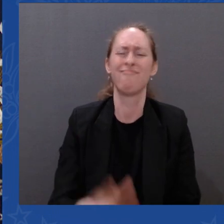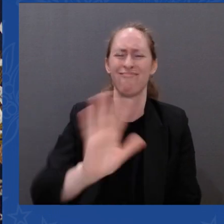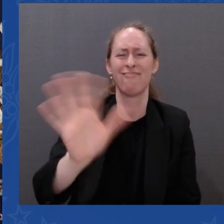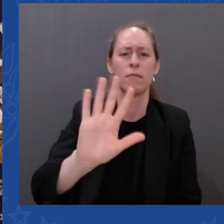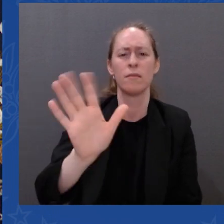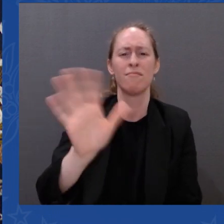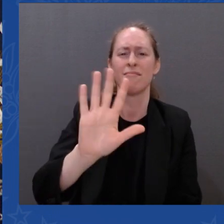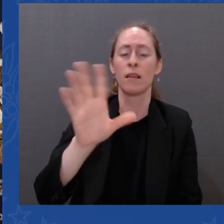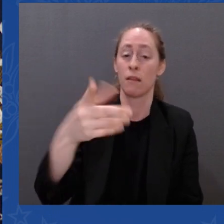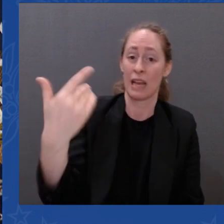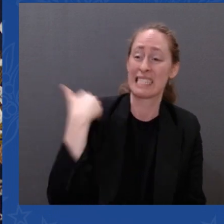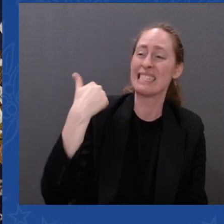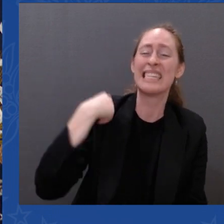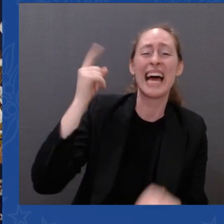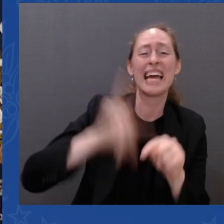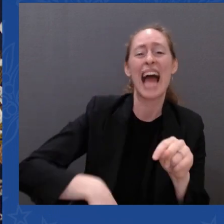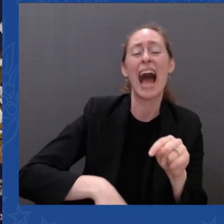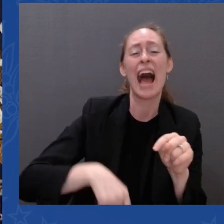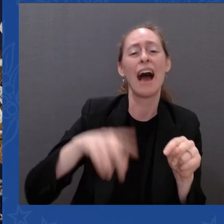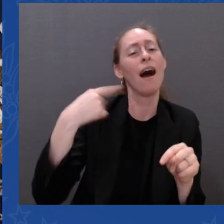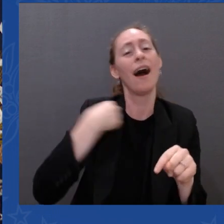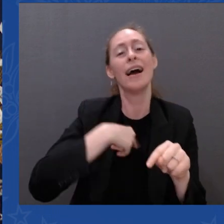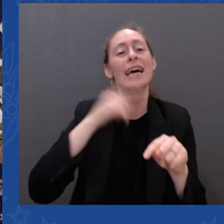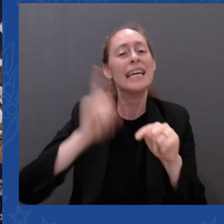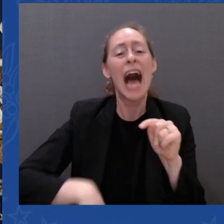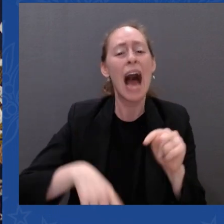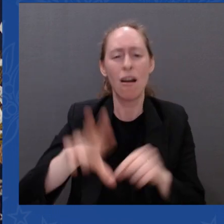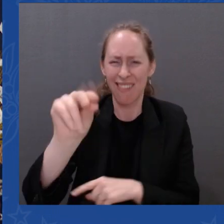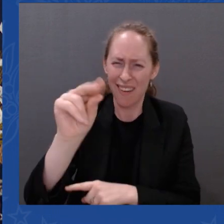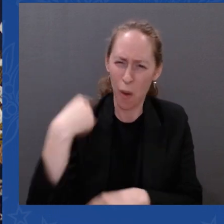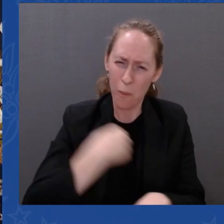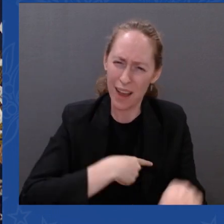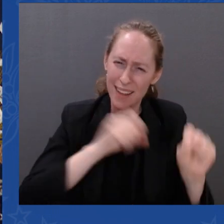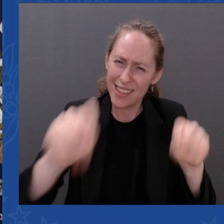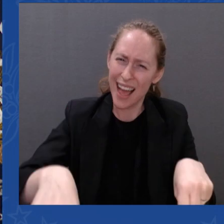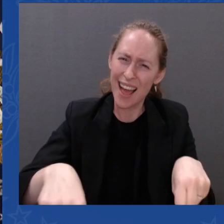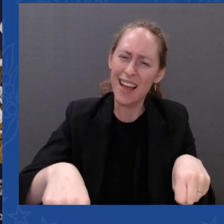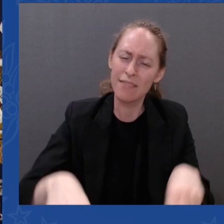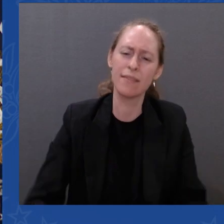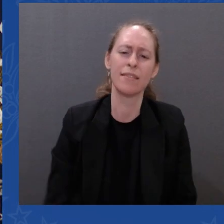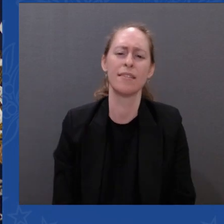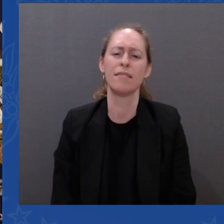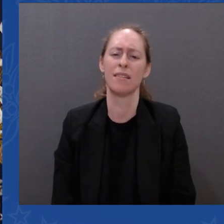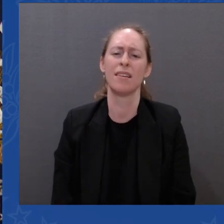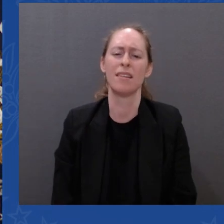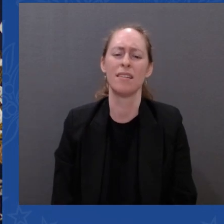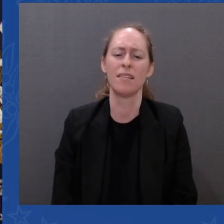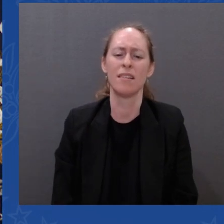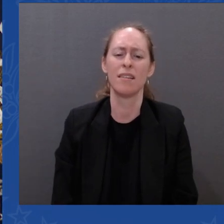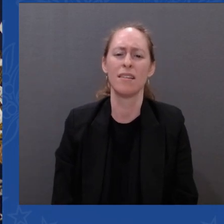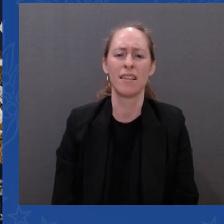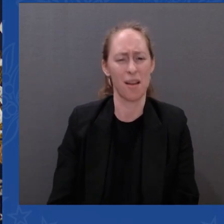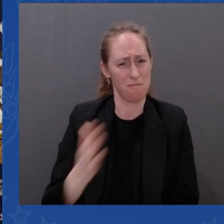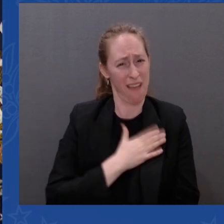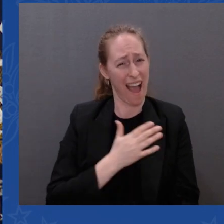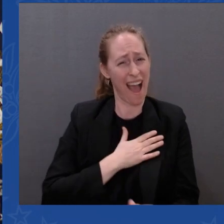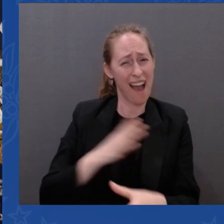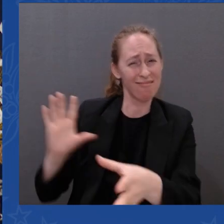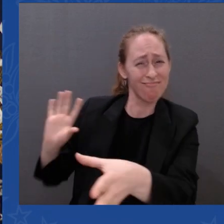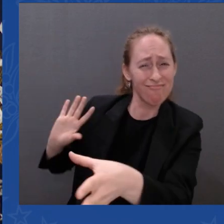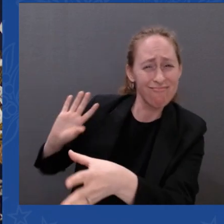I spent my career as a senator and a vice president working to pass common-sense gun laws.